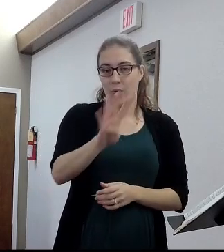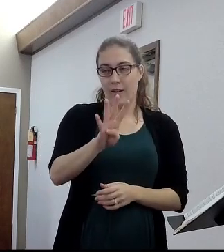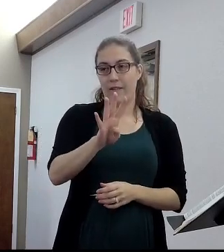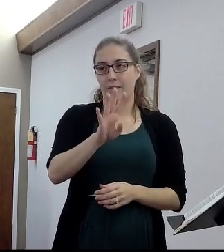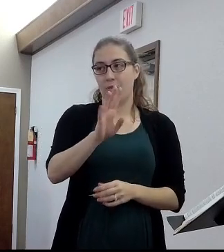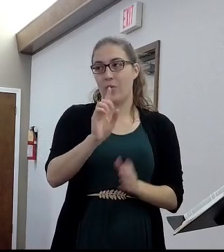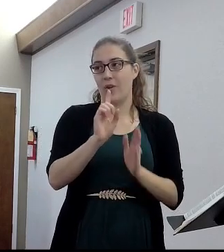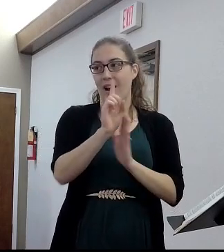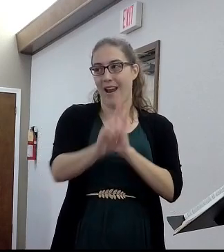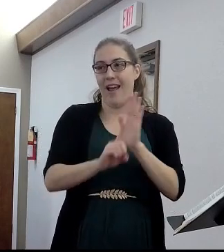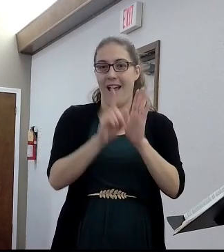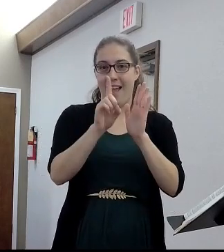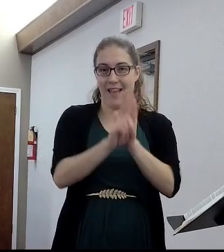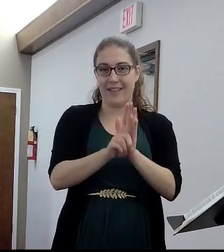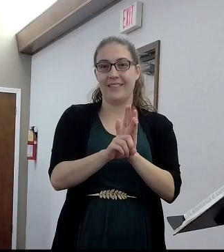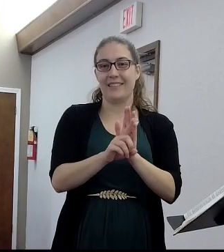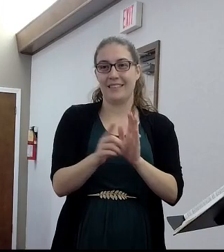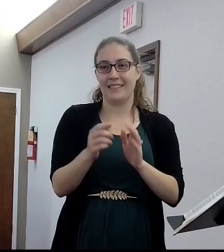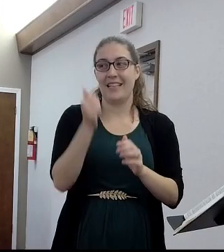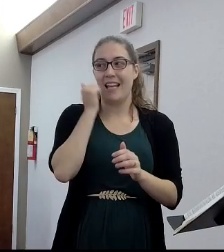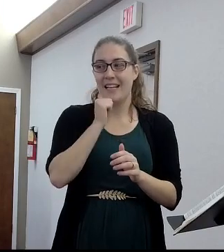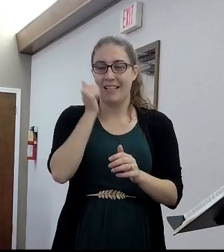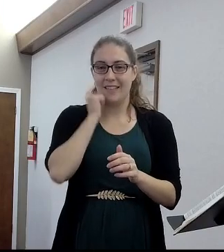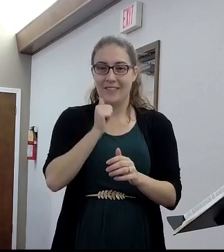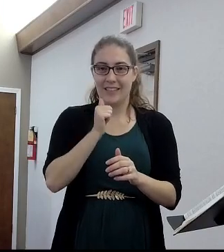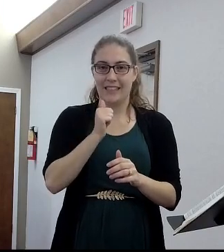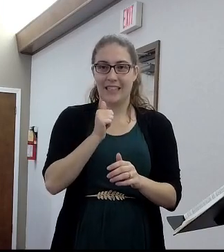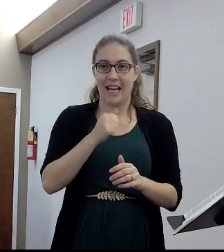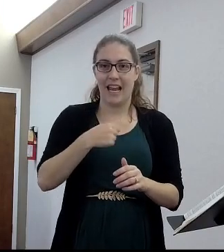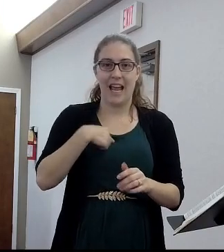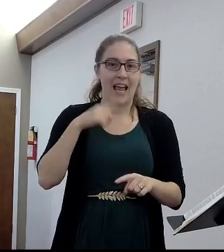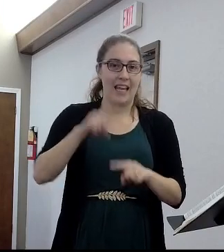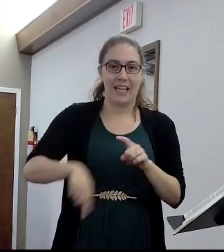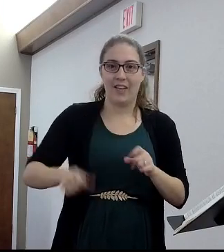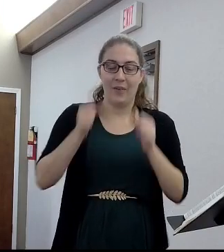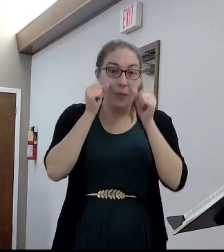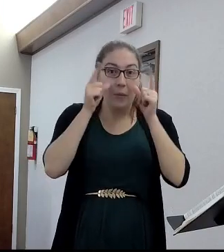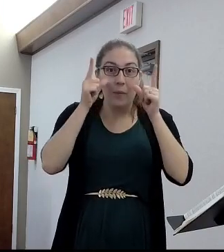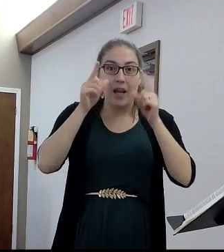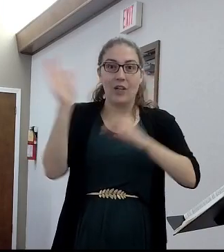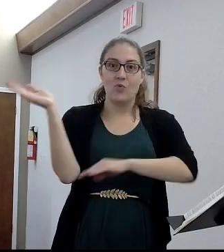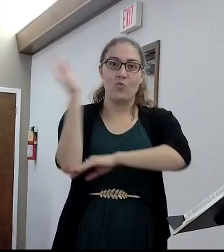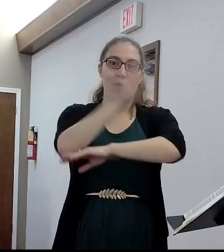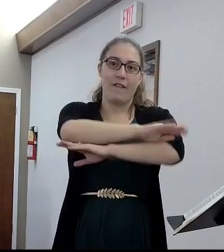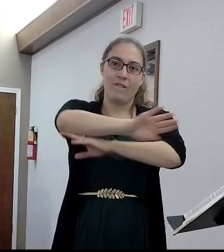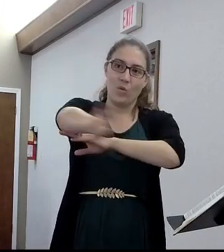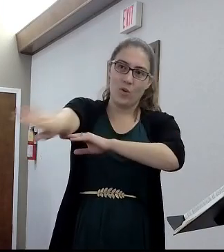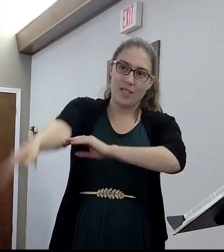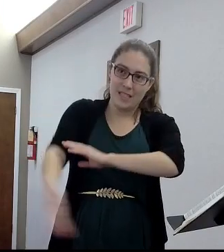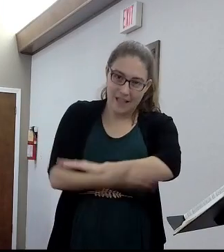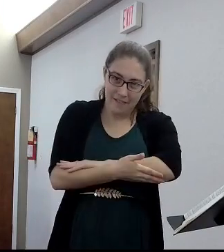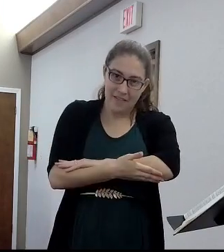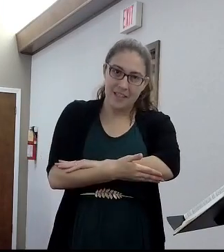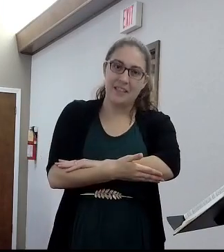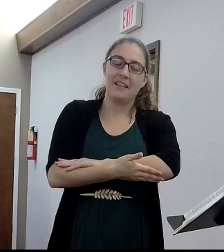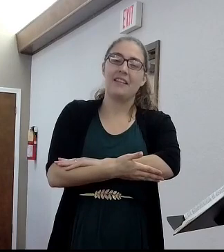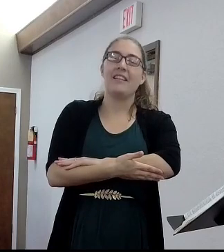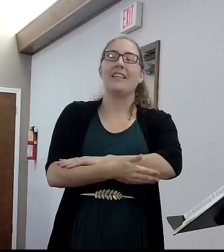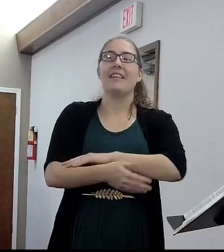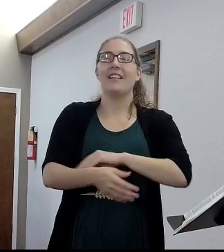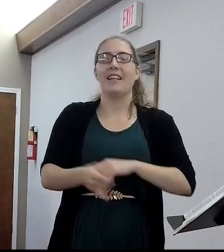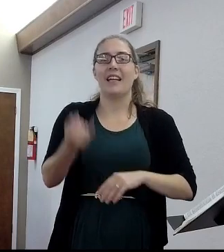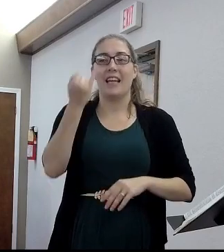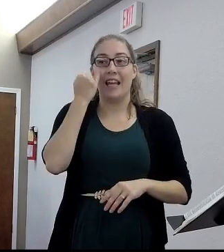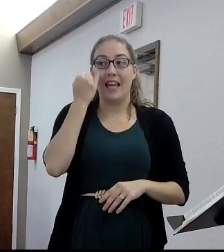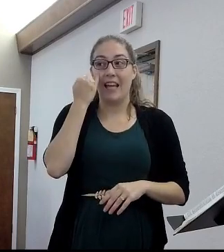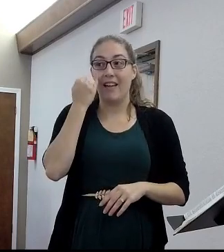I got nothing but girls at my house. I cannot stay awake for 24 hours a day, seven days a week. And if 12, if 12 people